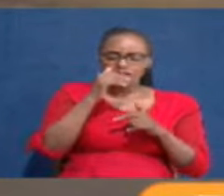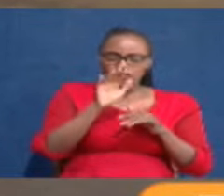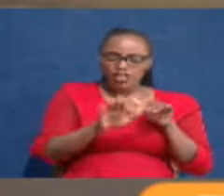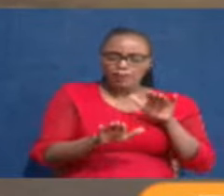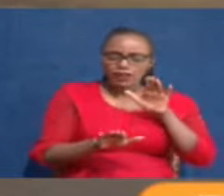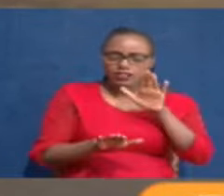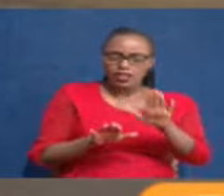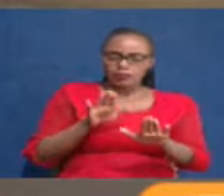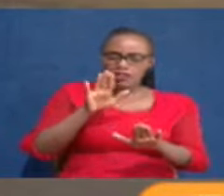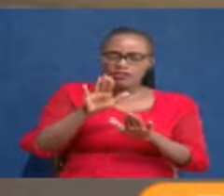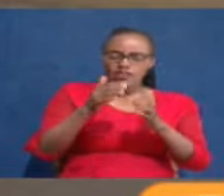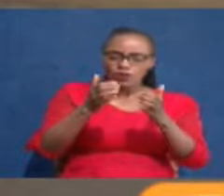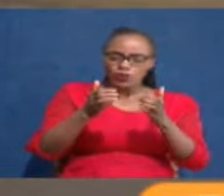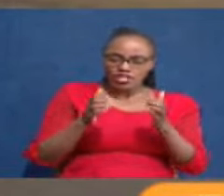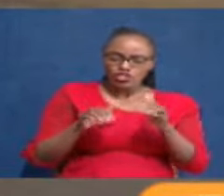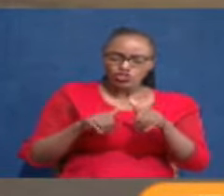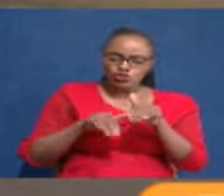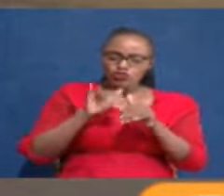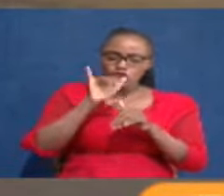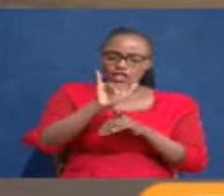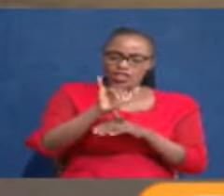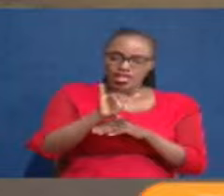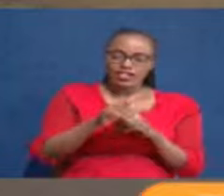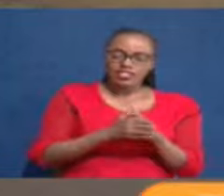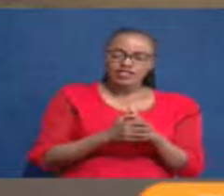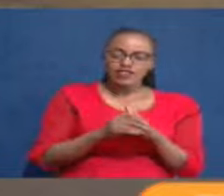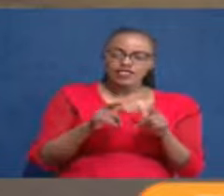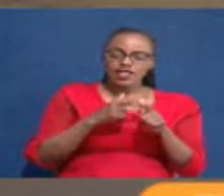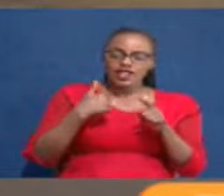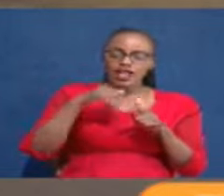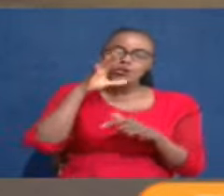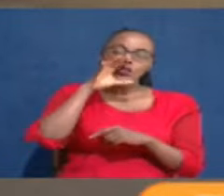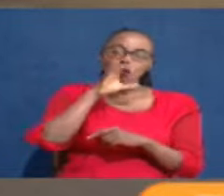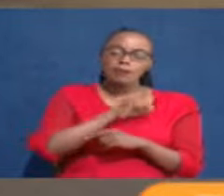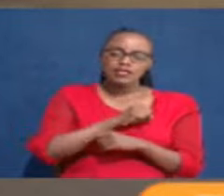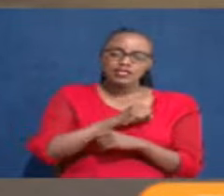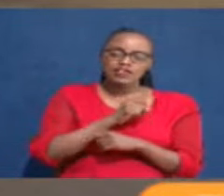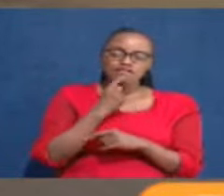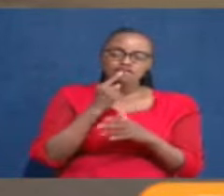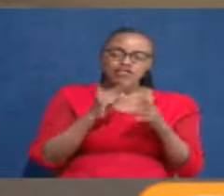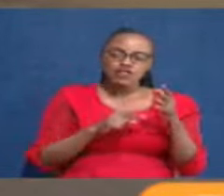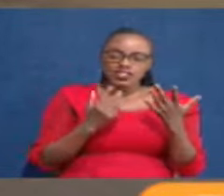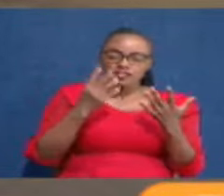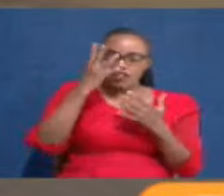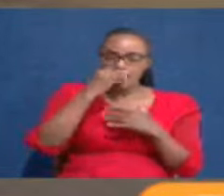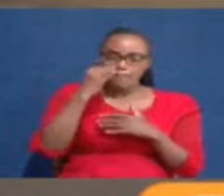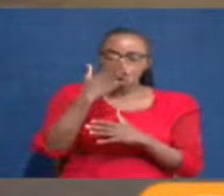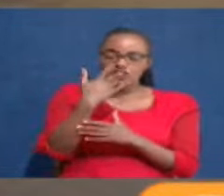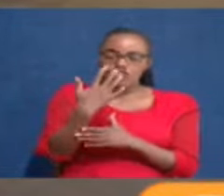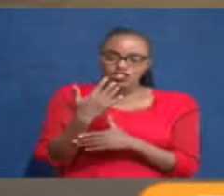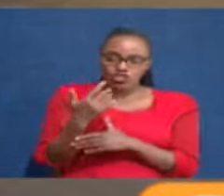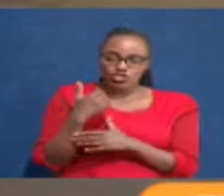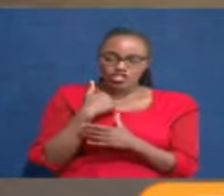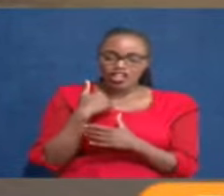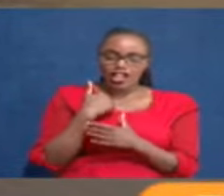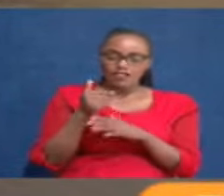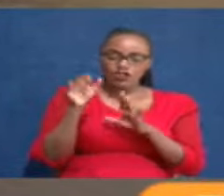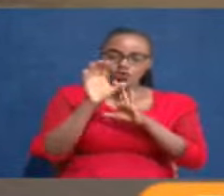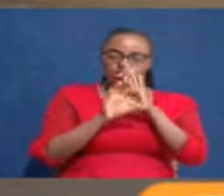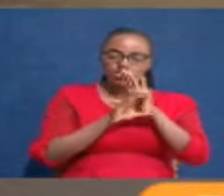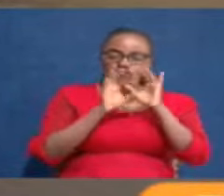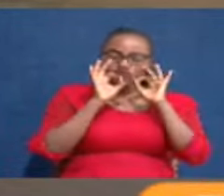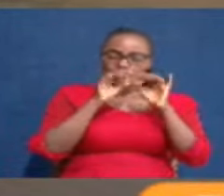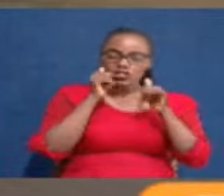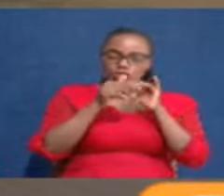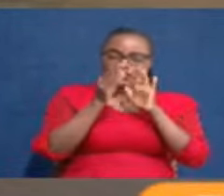And we are lucky, we always keep saying we have a beautiful document, we have a beautiful constitution that